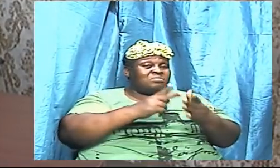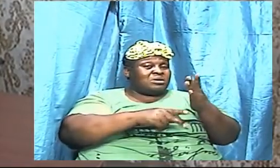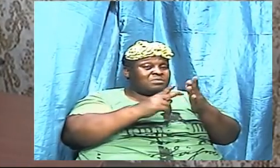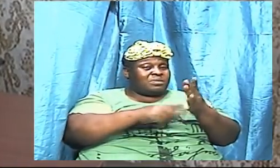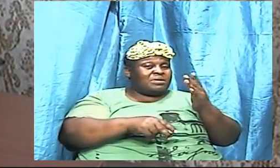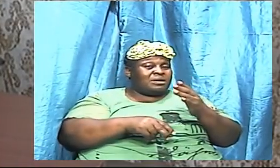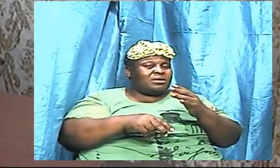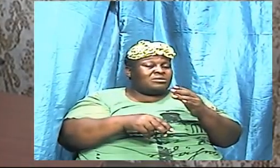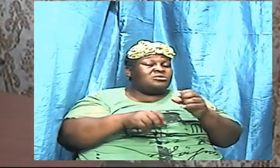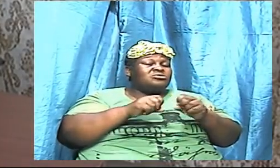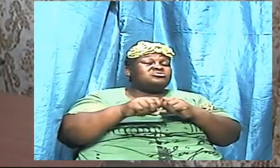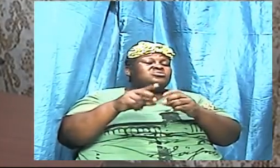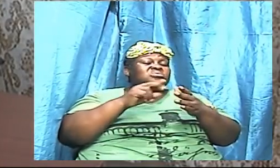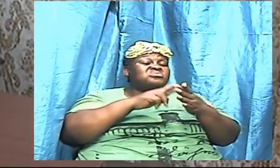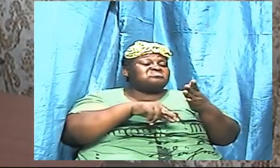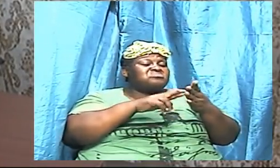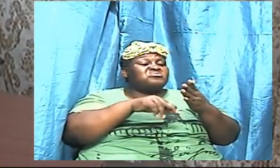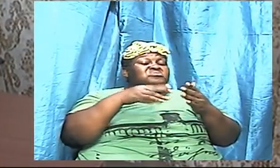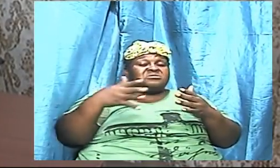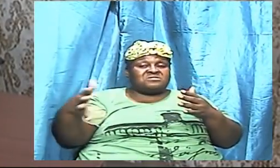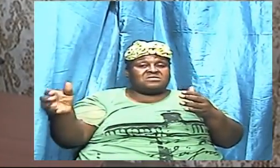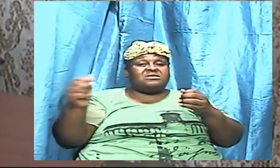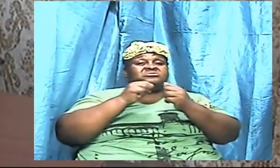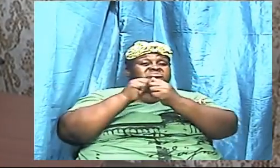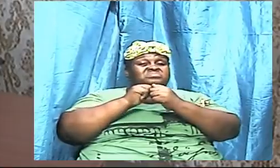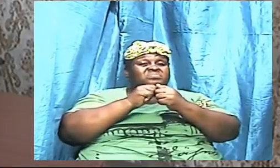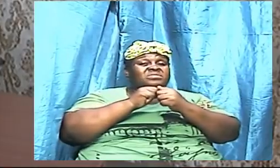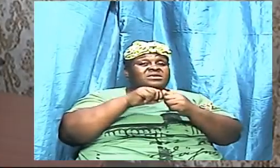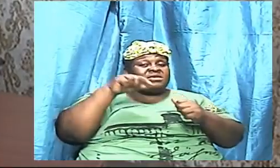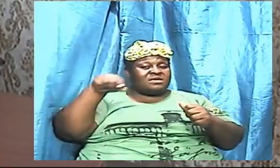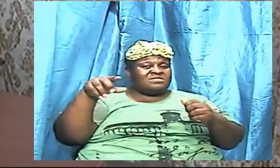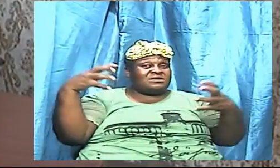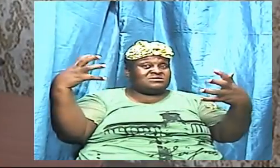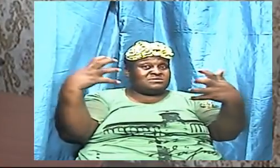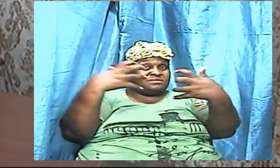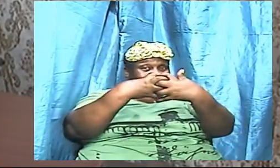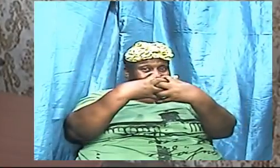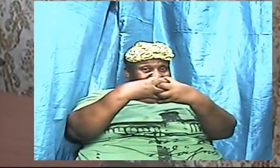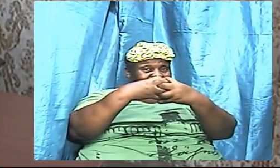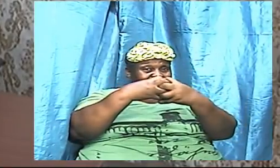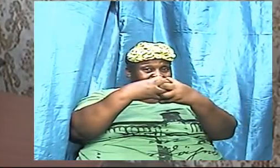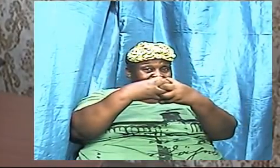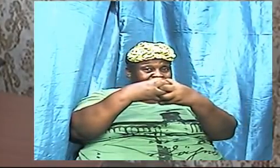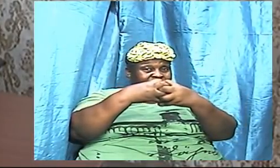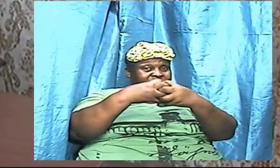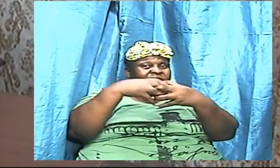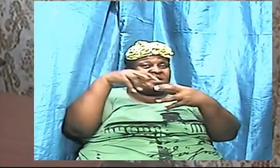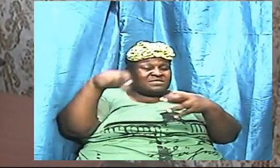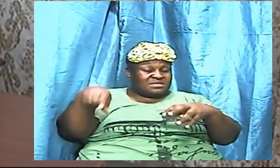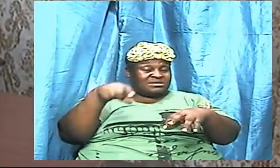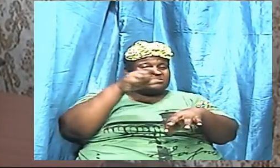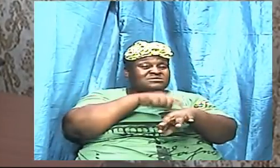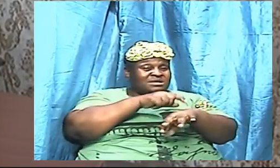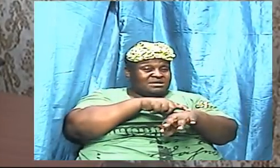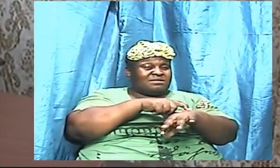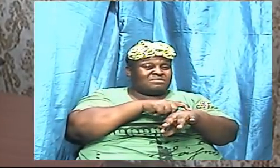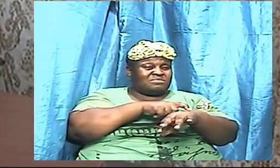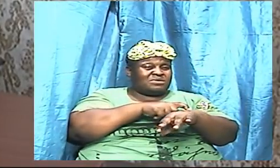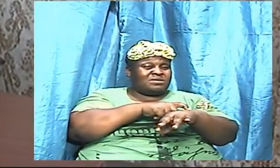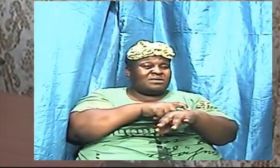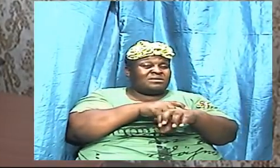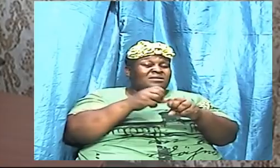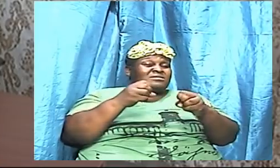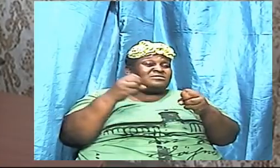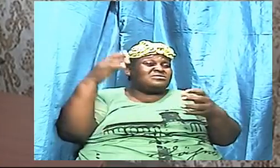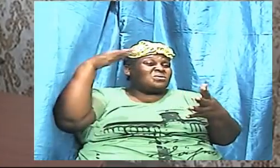there is this connection when we know that at this moment thousands